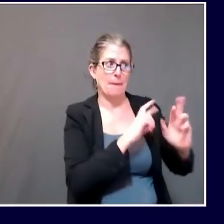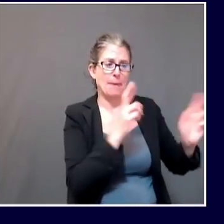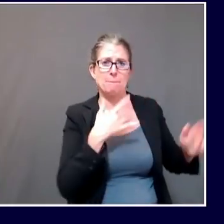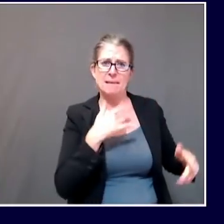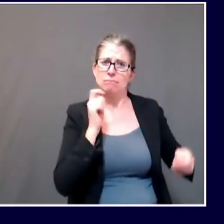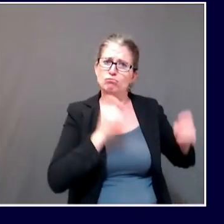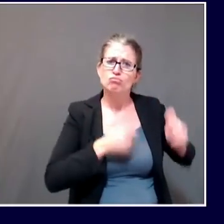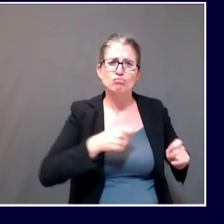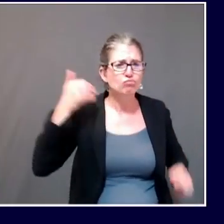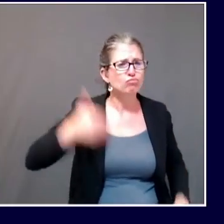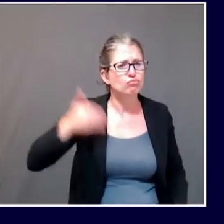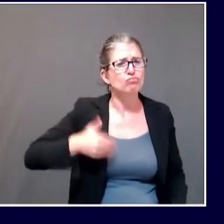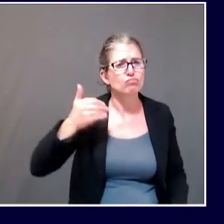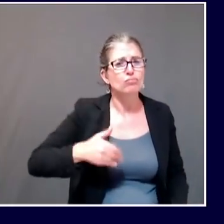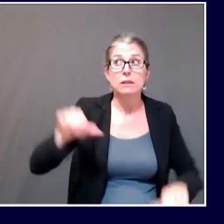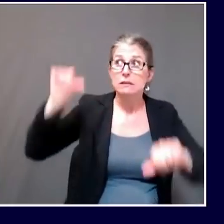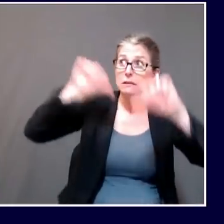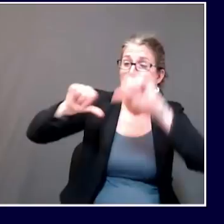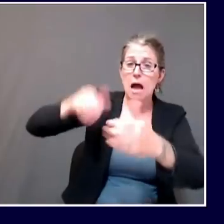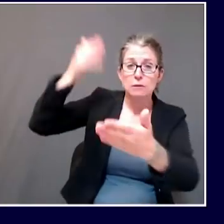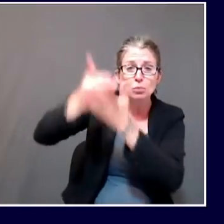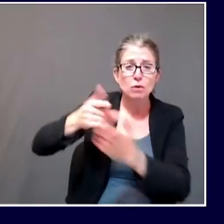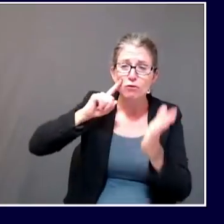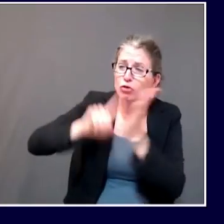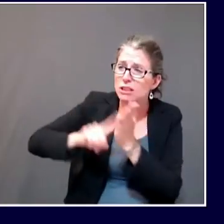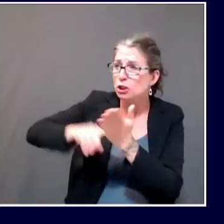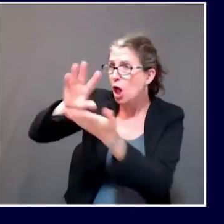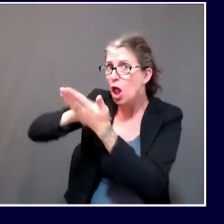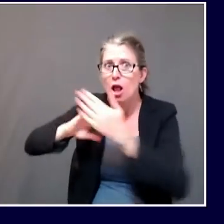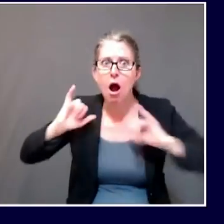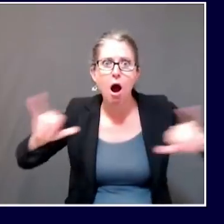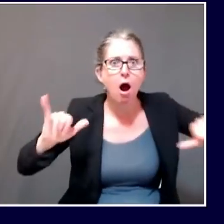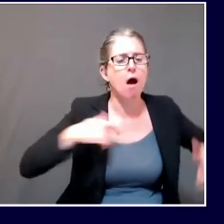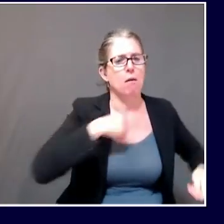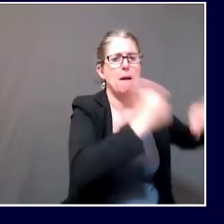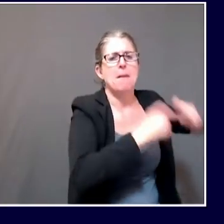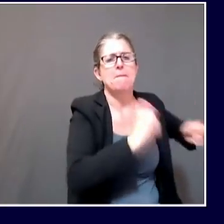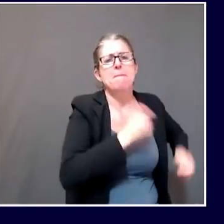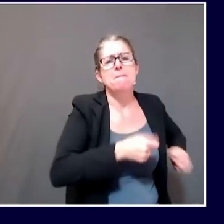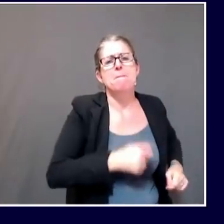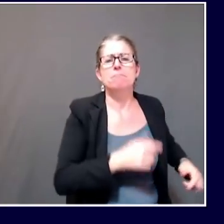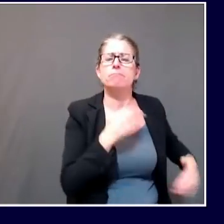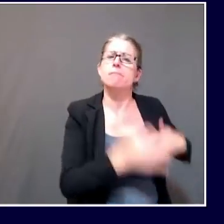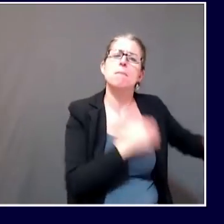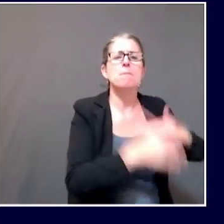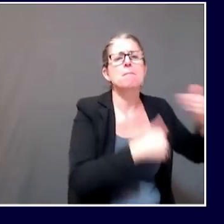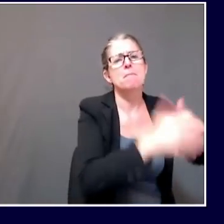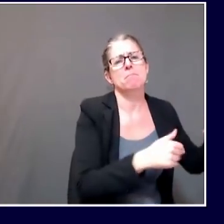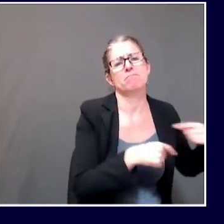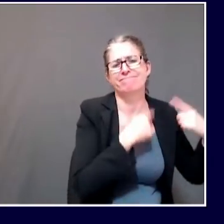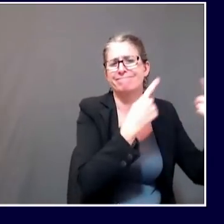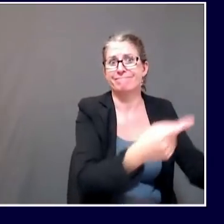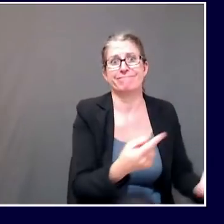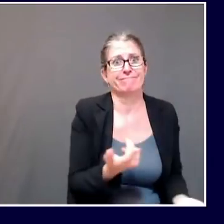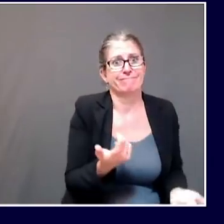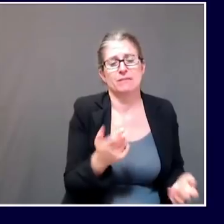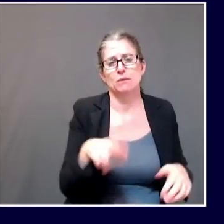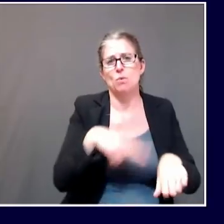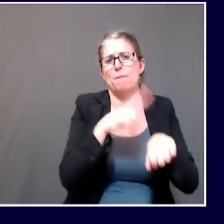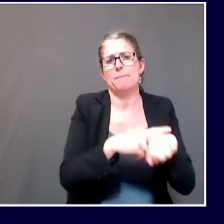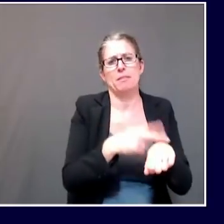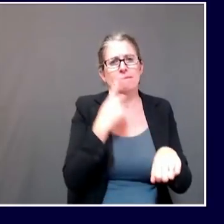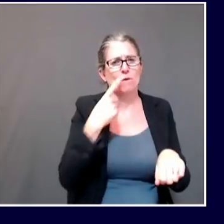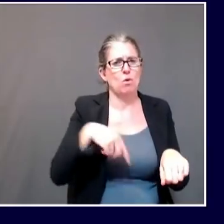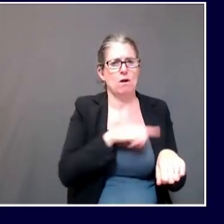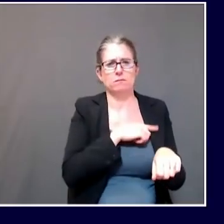learn things. We want to make sure it really is, um, the most finely tuned to the circumstances that we're studying. So it's not at all a